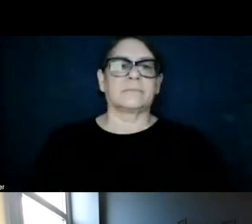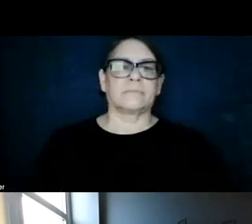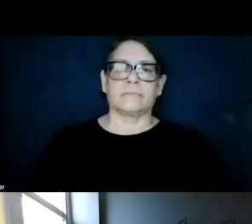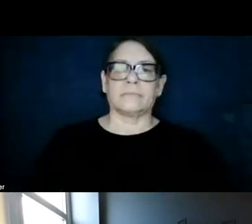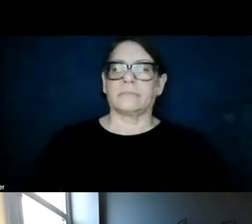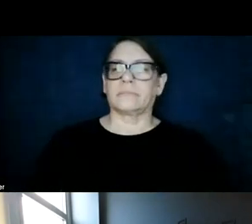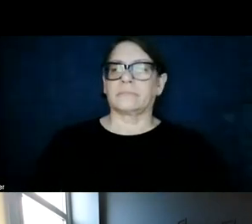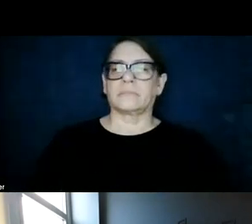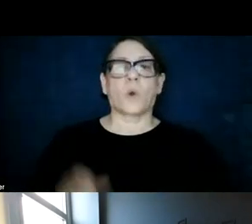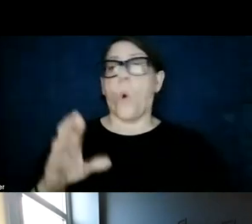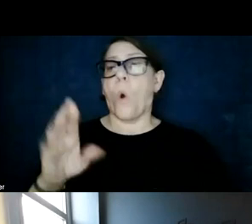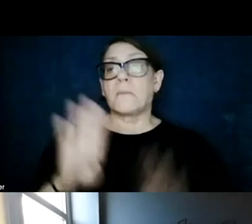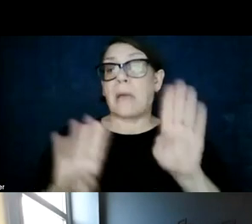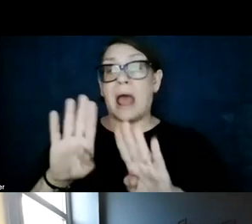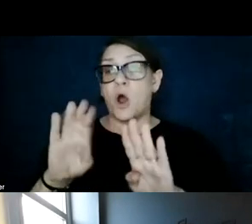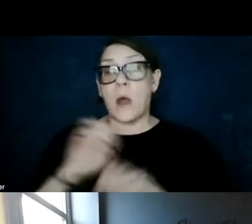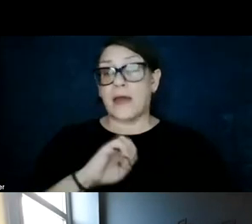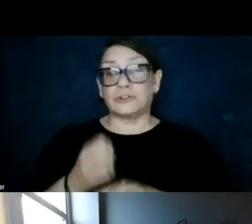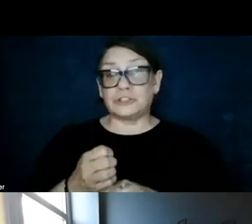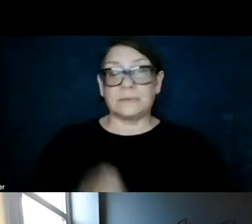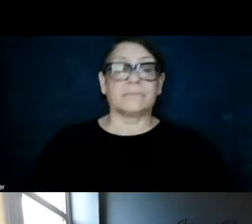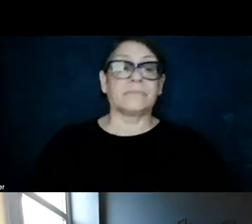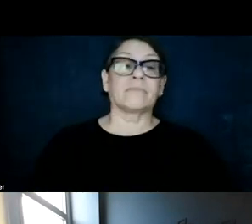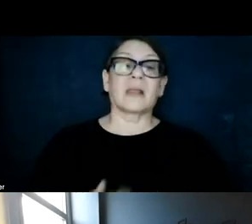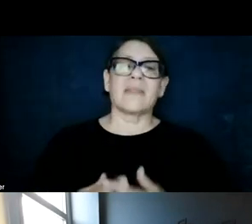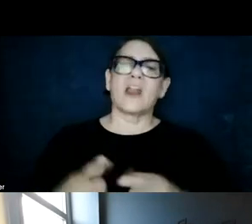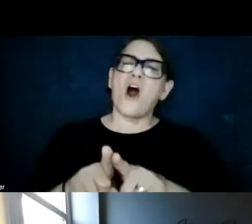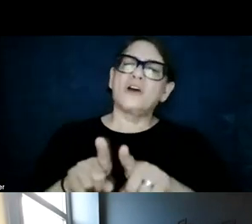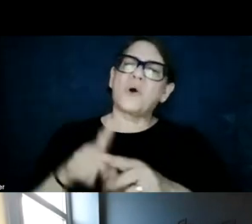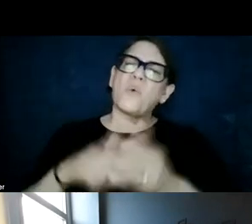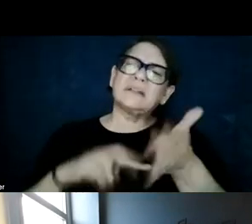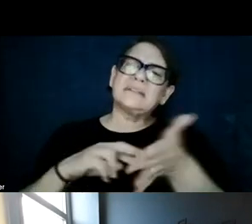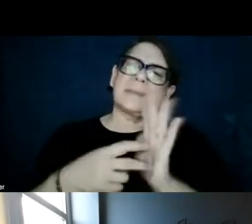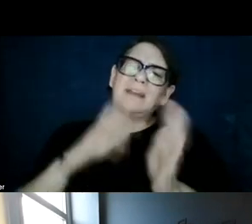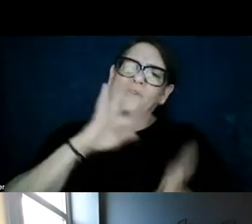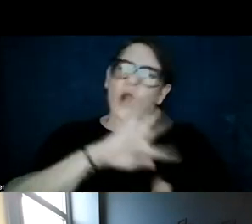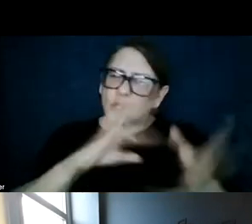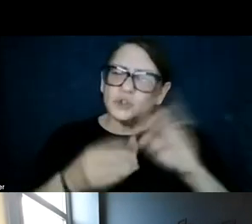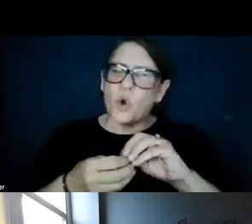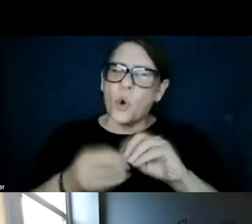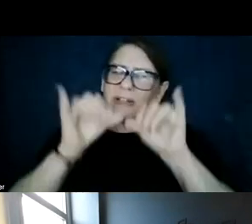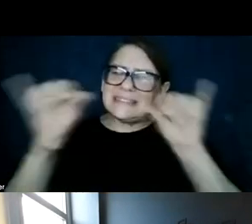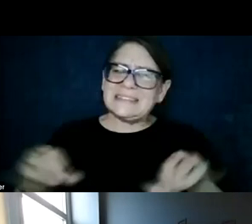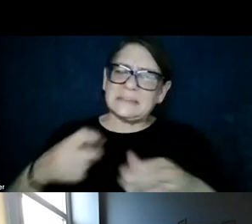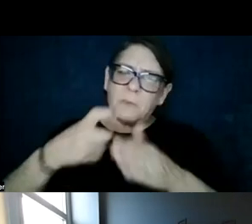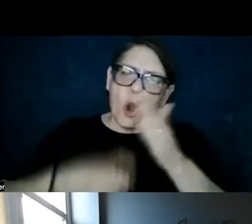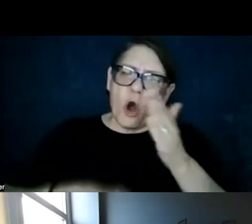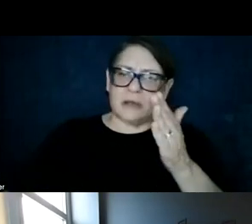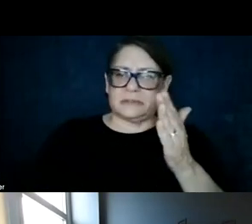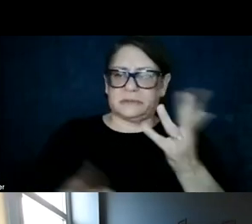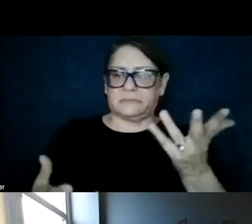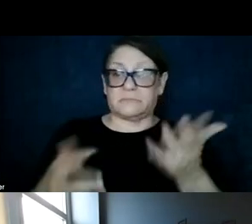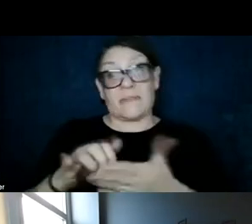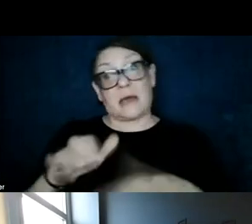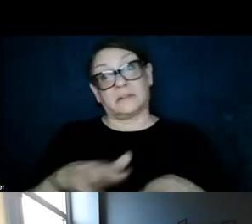bioenergy. And what does that mean in terms of energy system costs, which are,